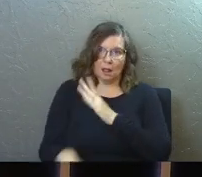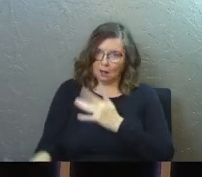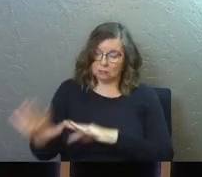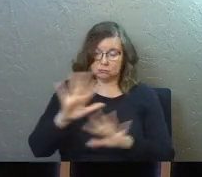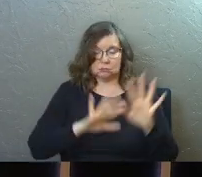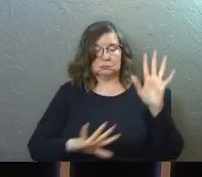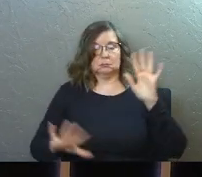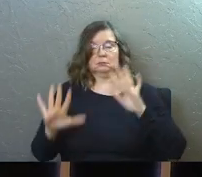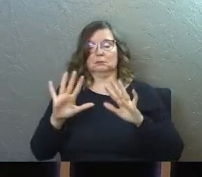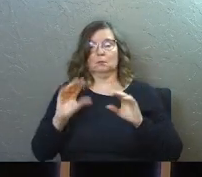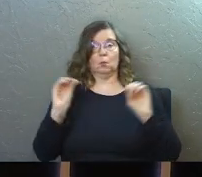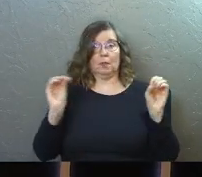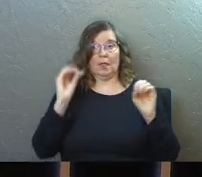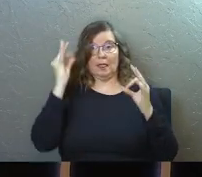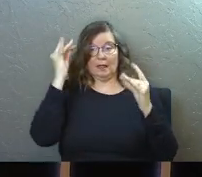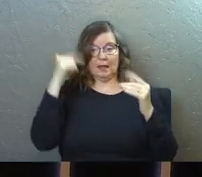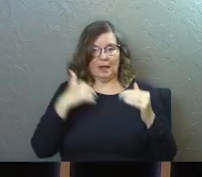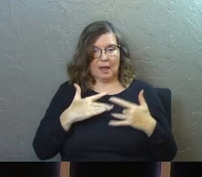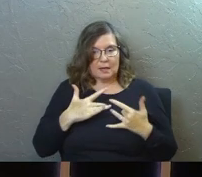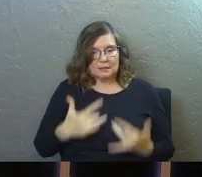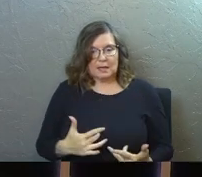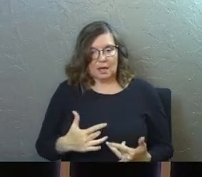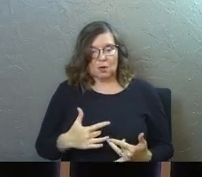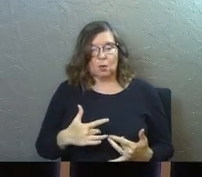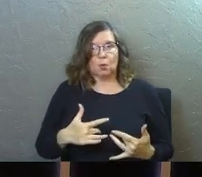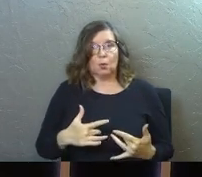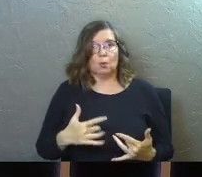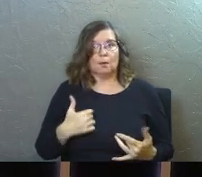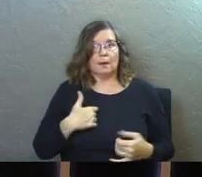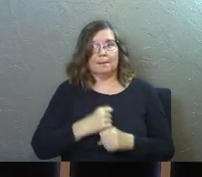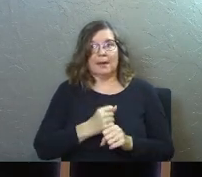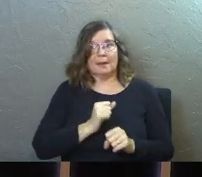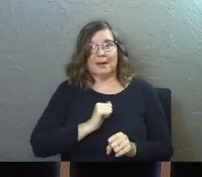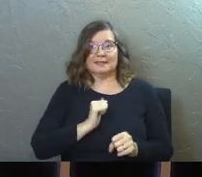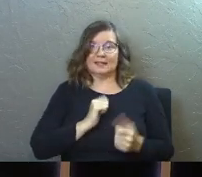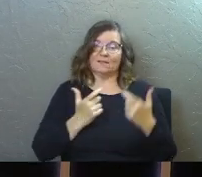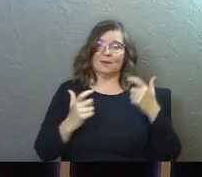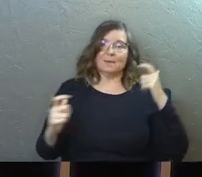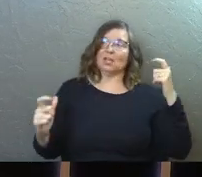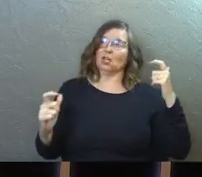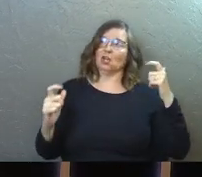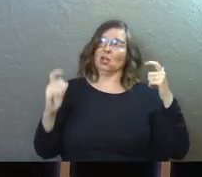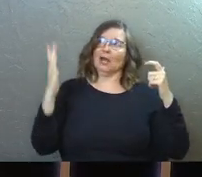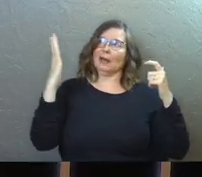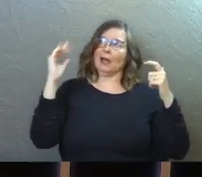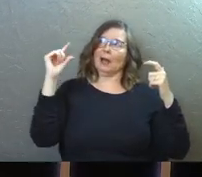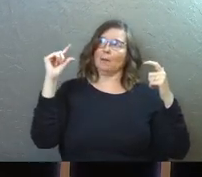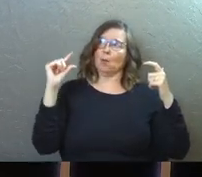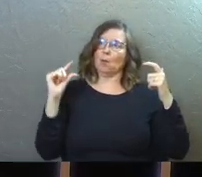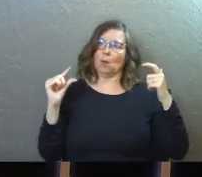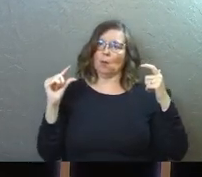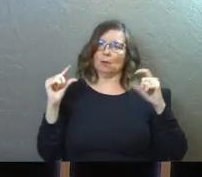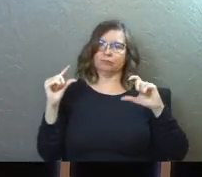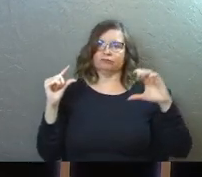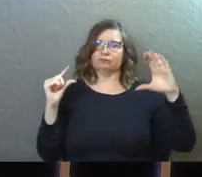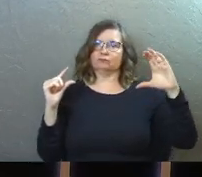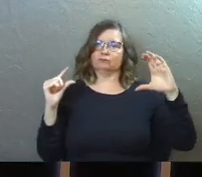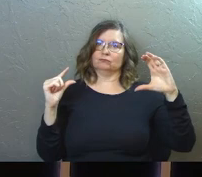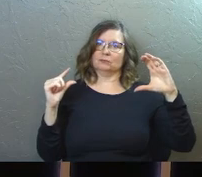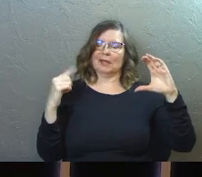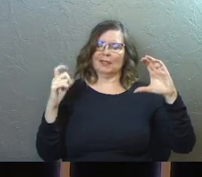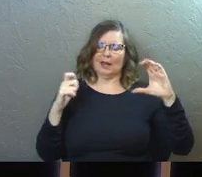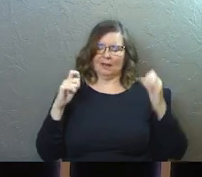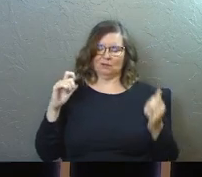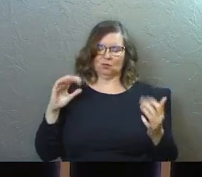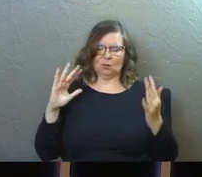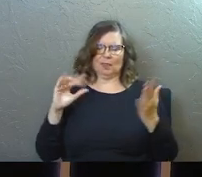without thinking about it, I tend to, in the picture, I tend to make myself bigger and God a little bit smaller. And then when I come and